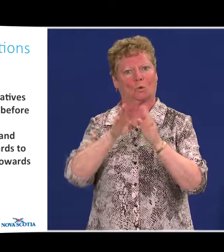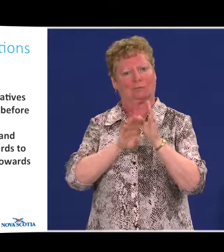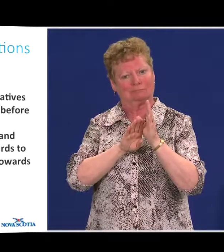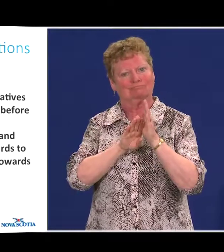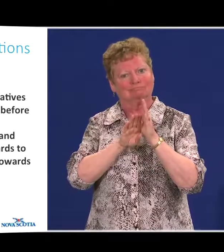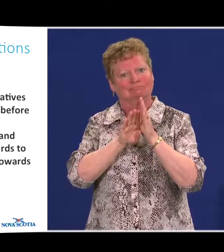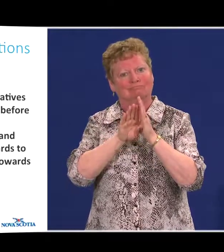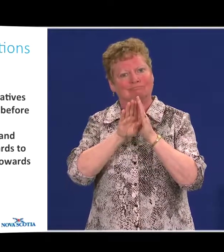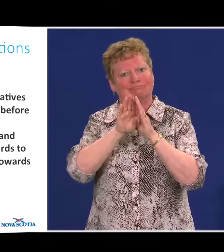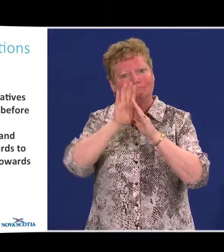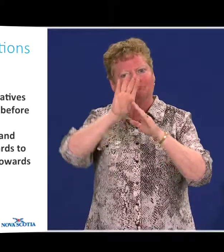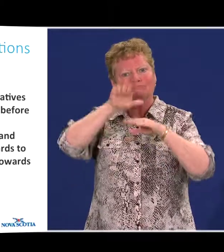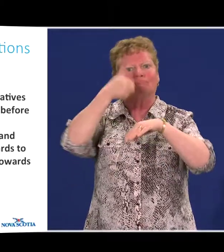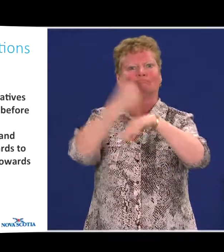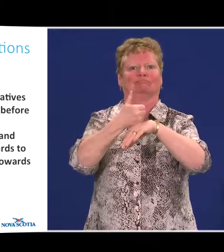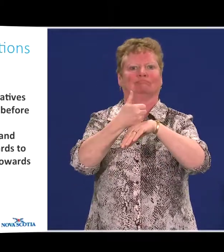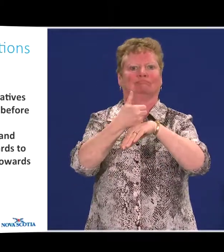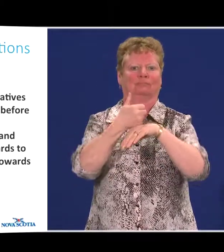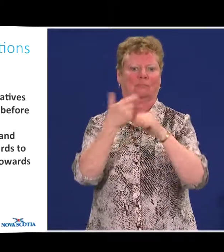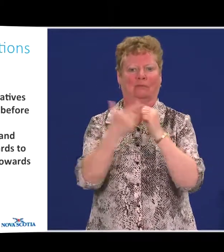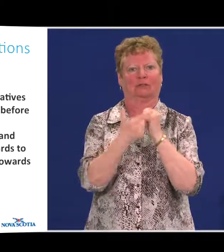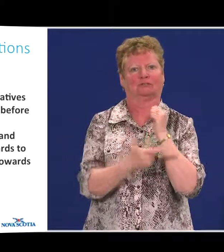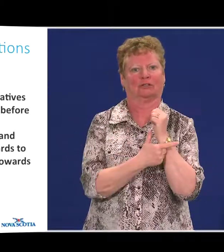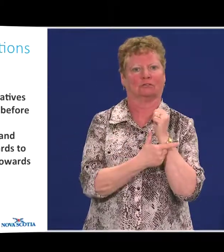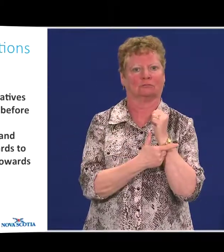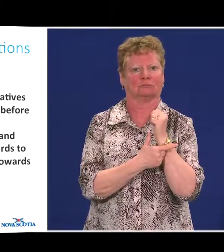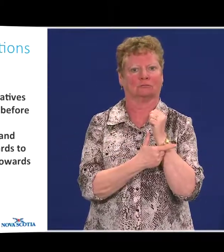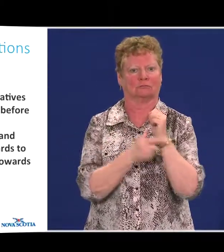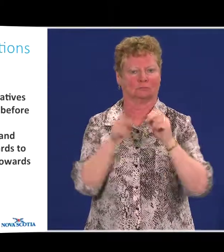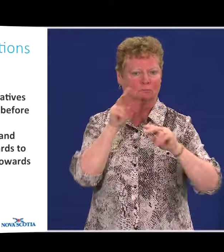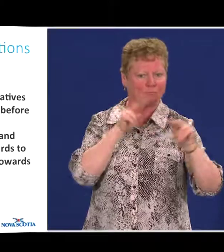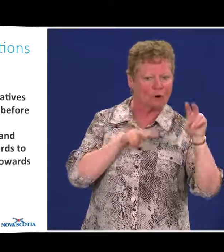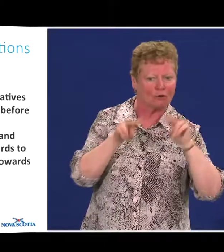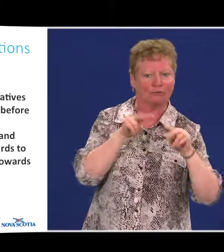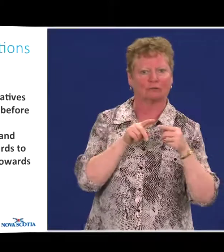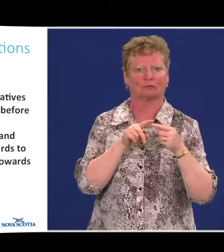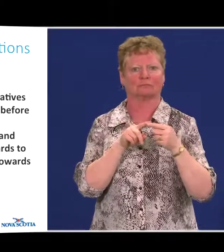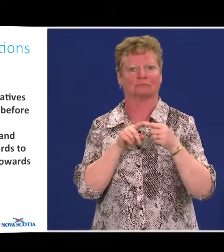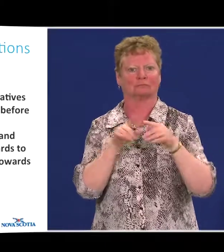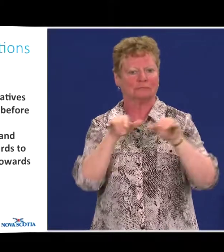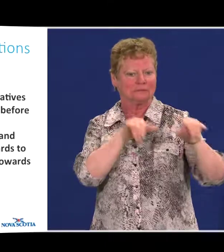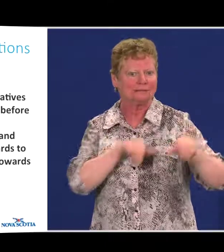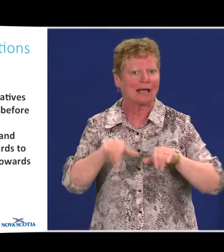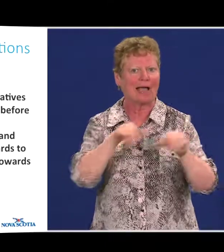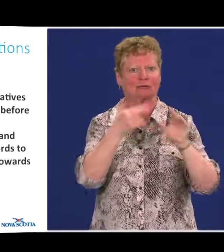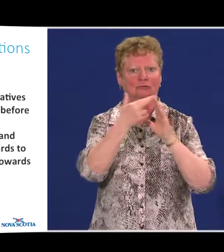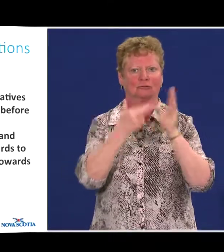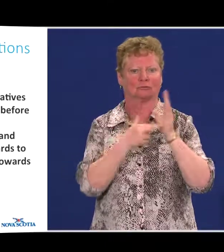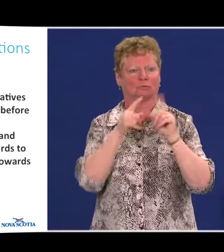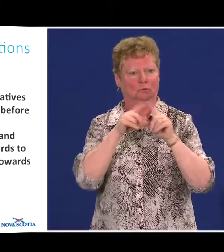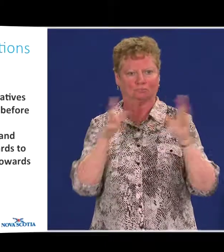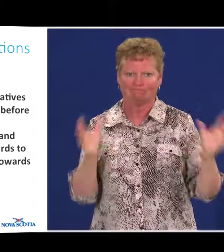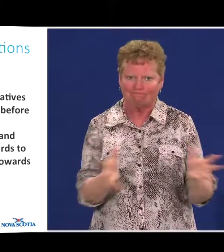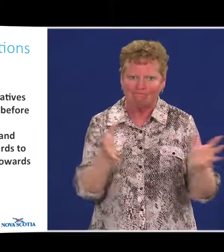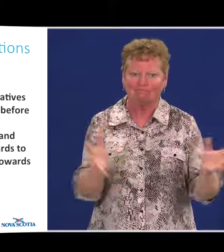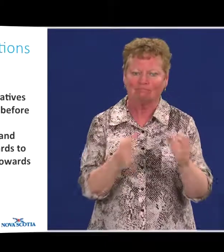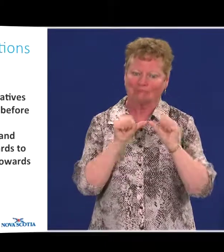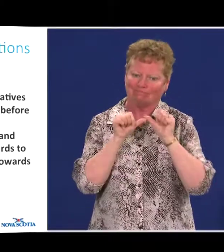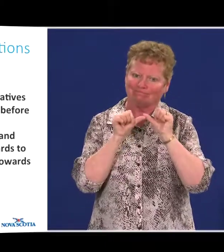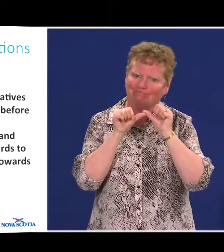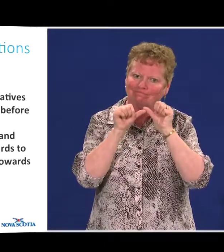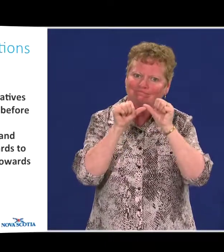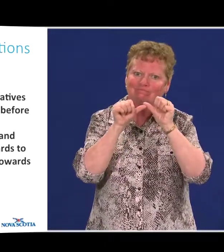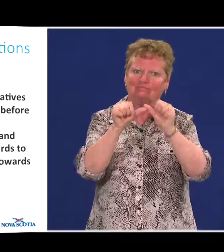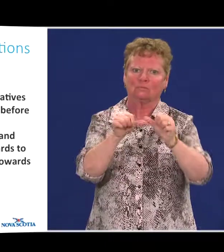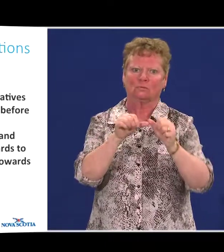and monitoring phases of the legislation and standards development to encourage and maintain a change